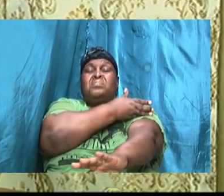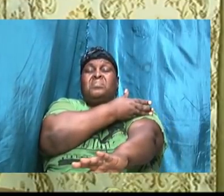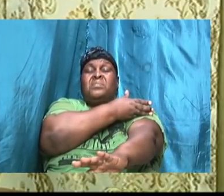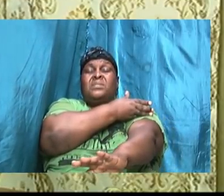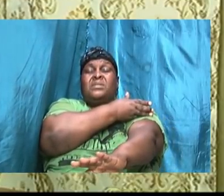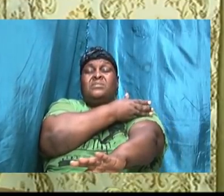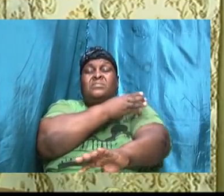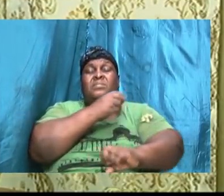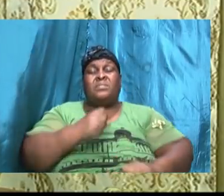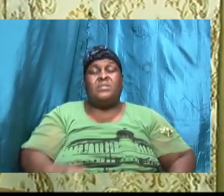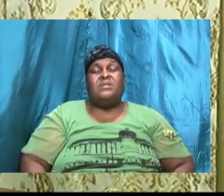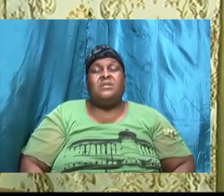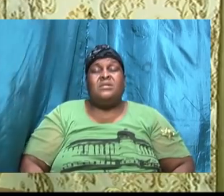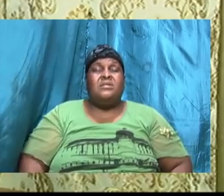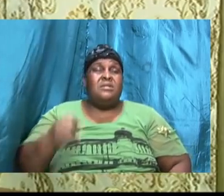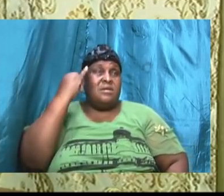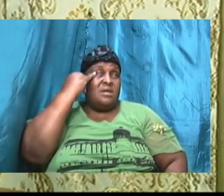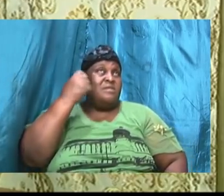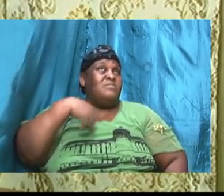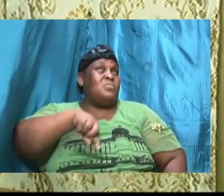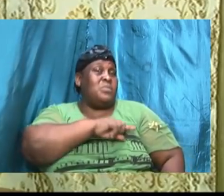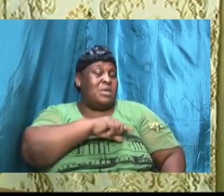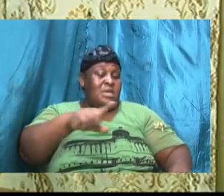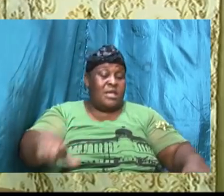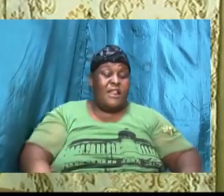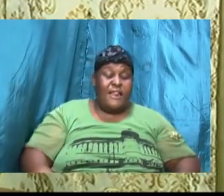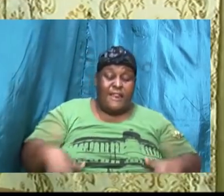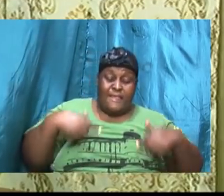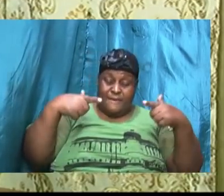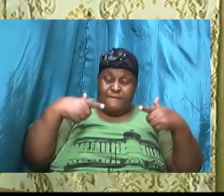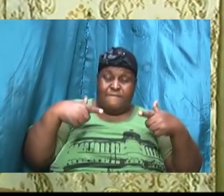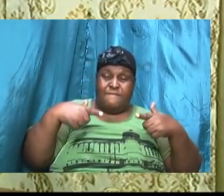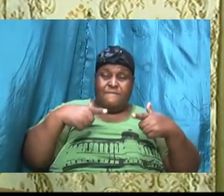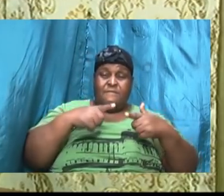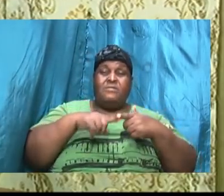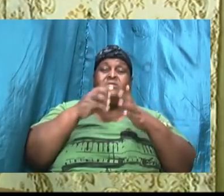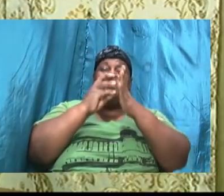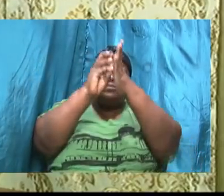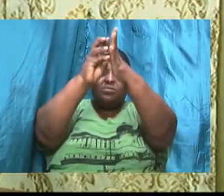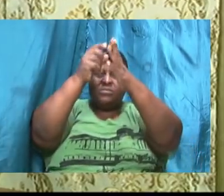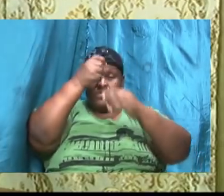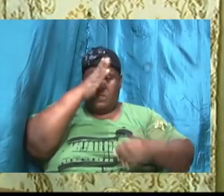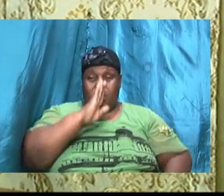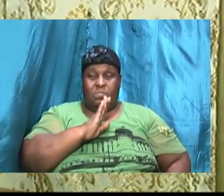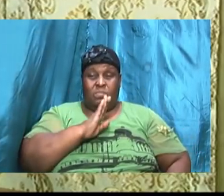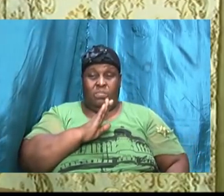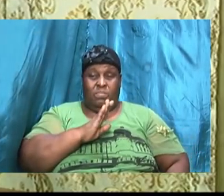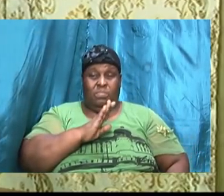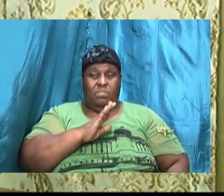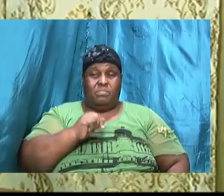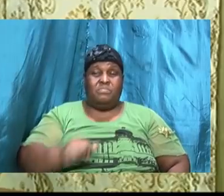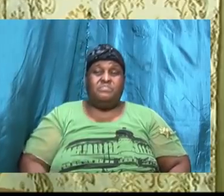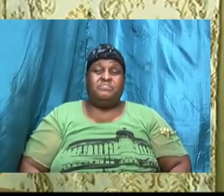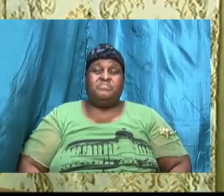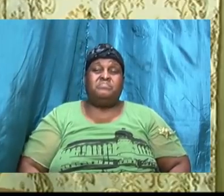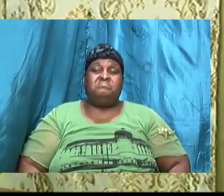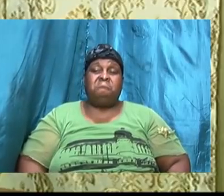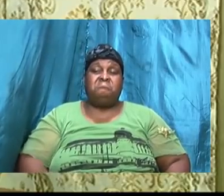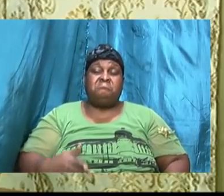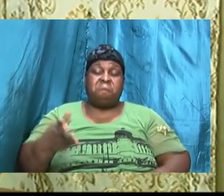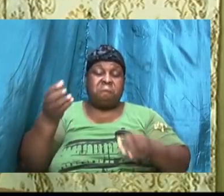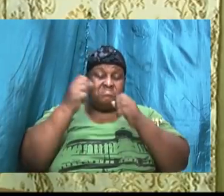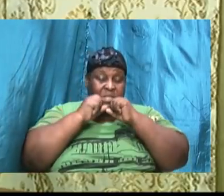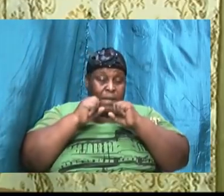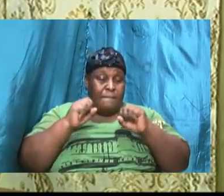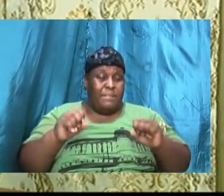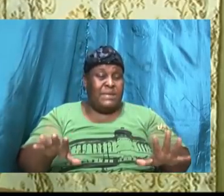oh Jesus if we walk according to the will of God if we look here there is a blessing there